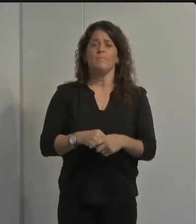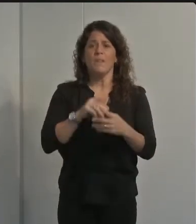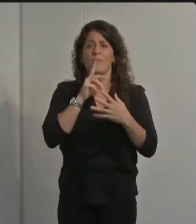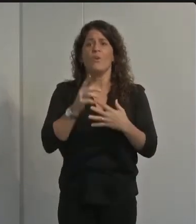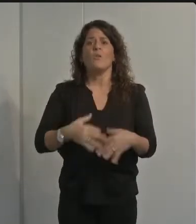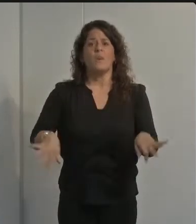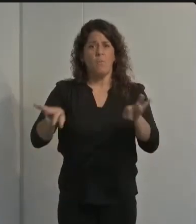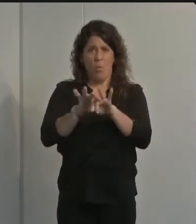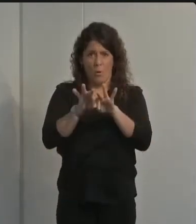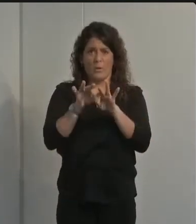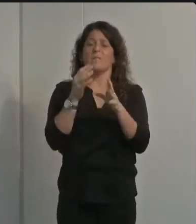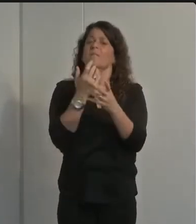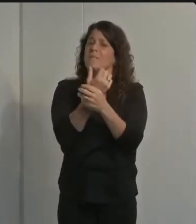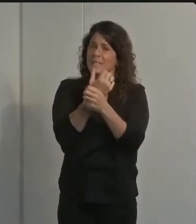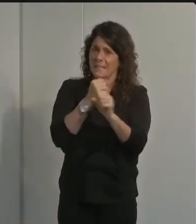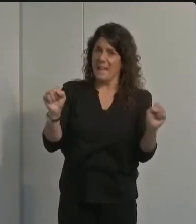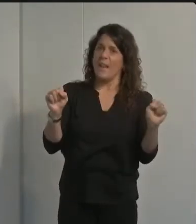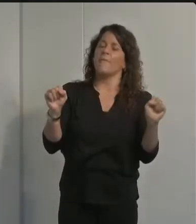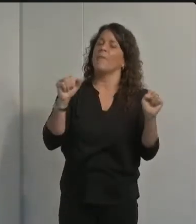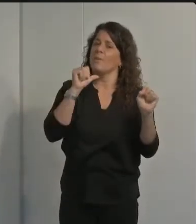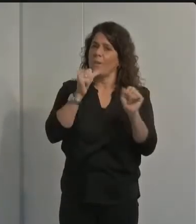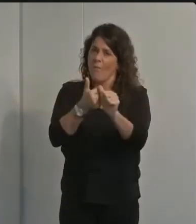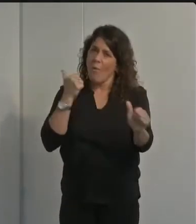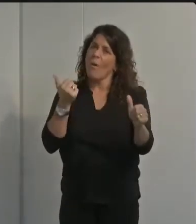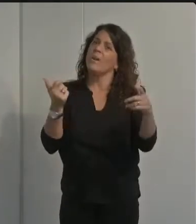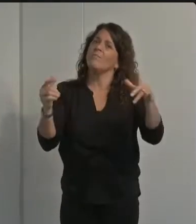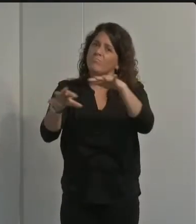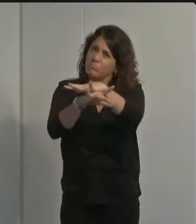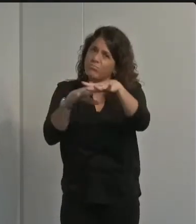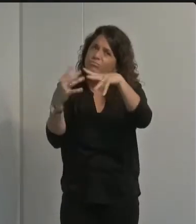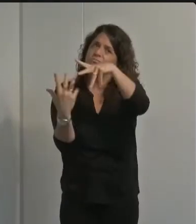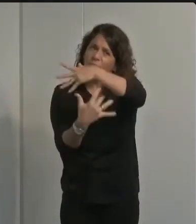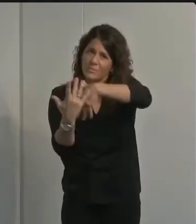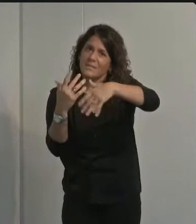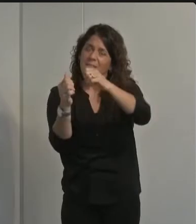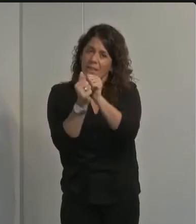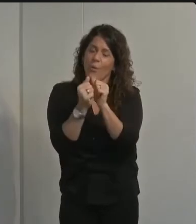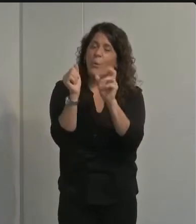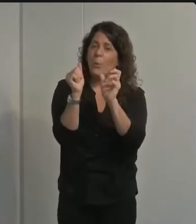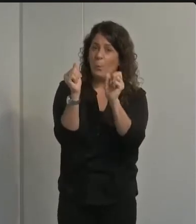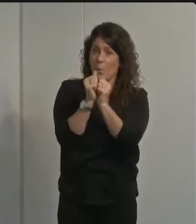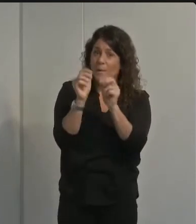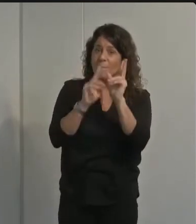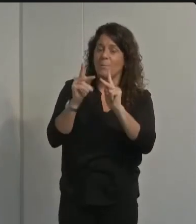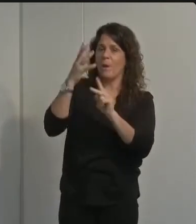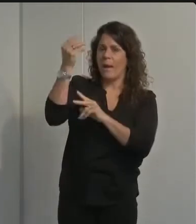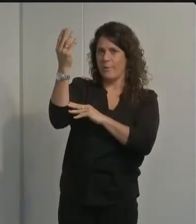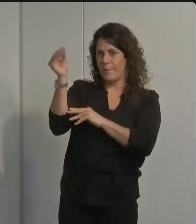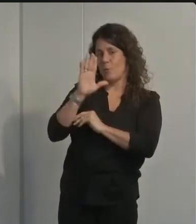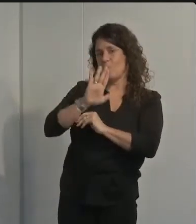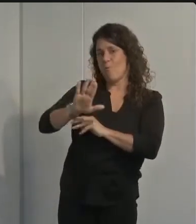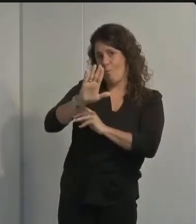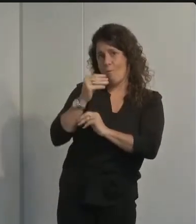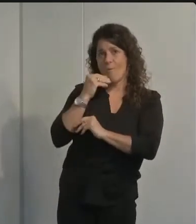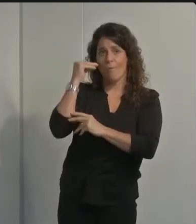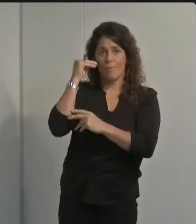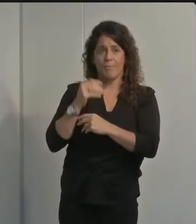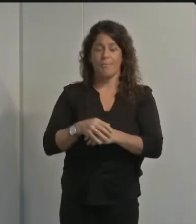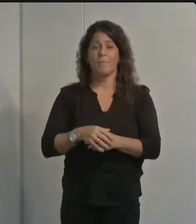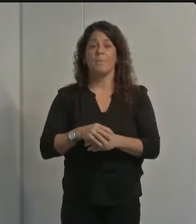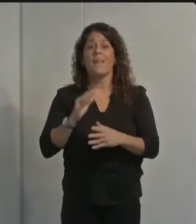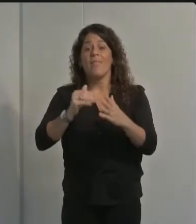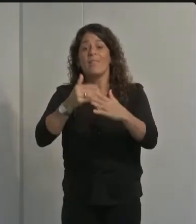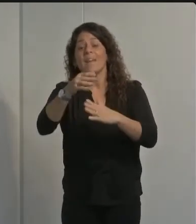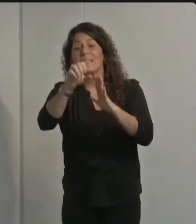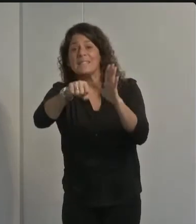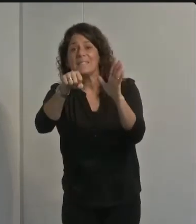season this year is different from other years and we all need to do our part to stop the spread of the virus next holiday season we